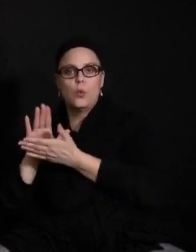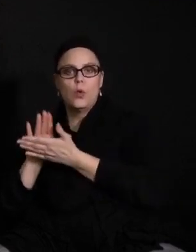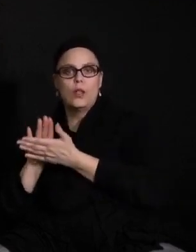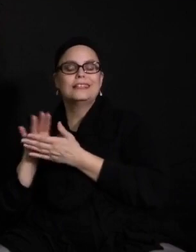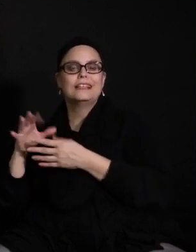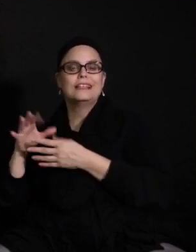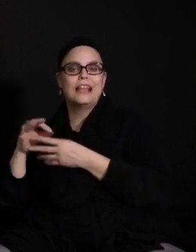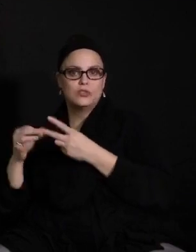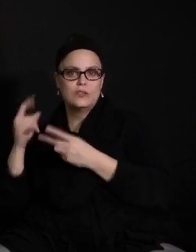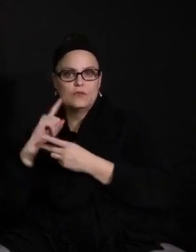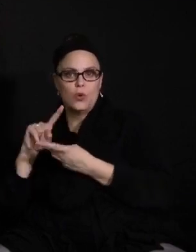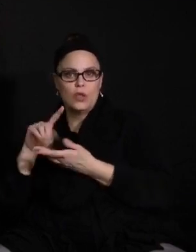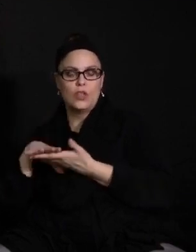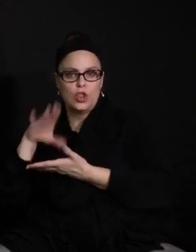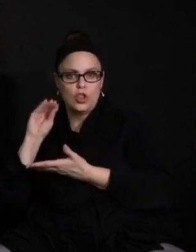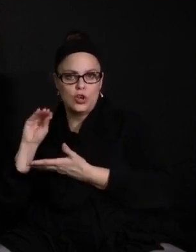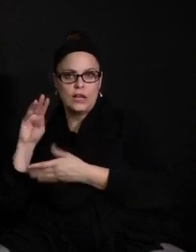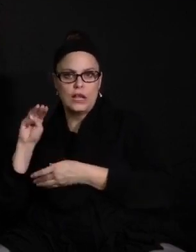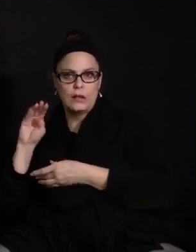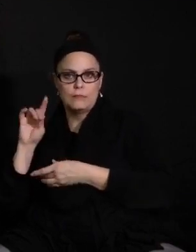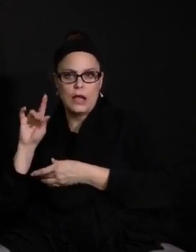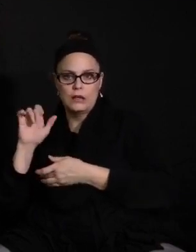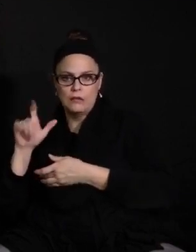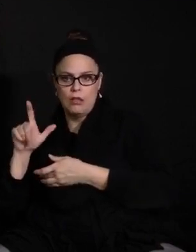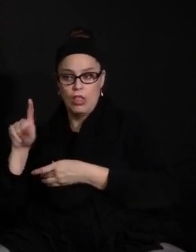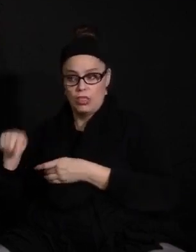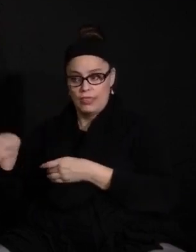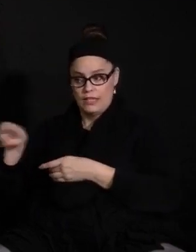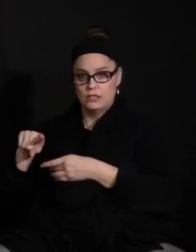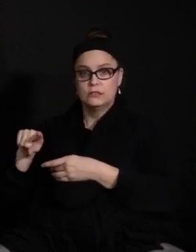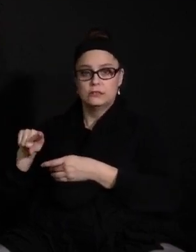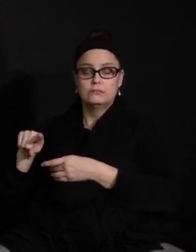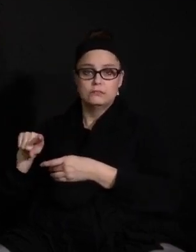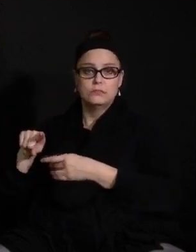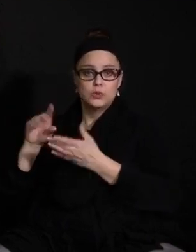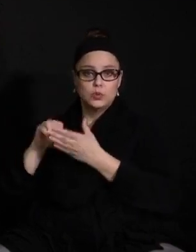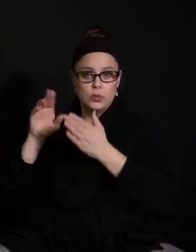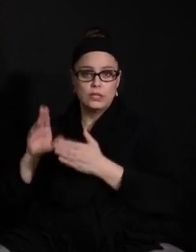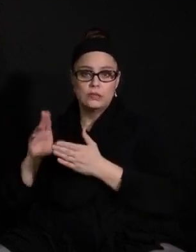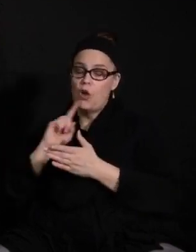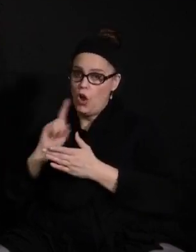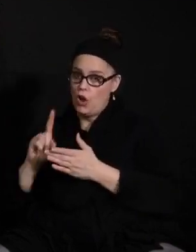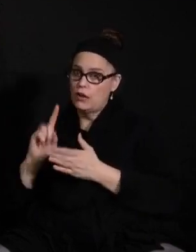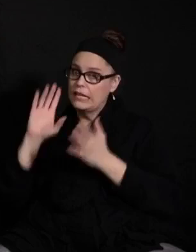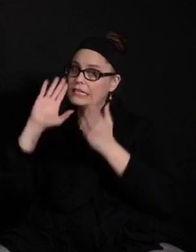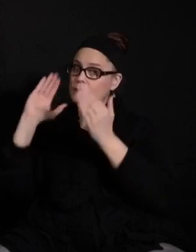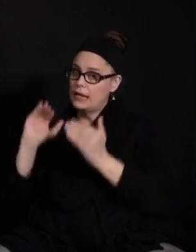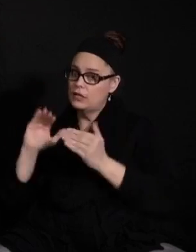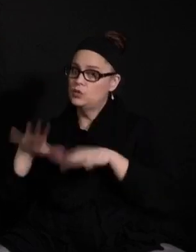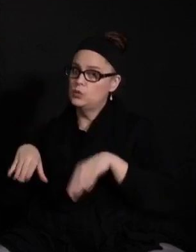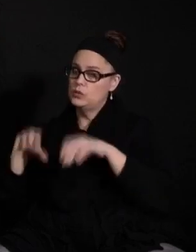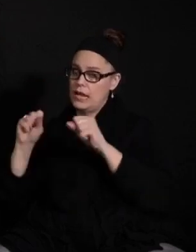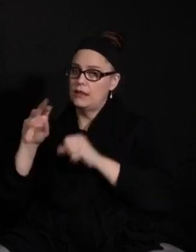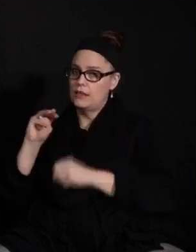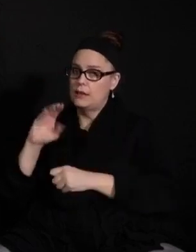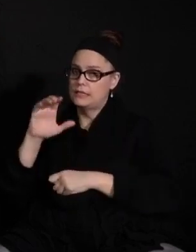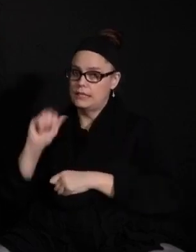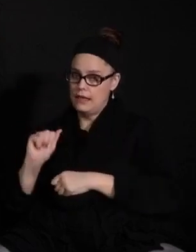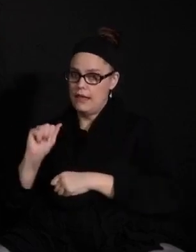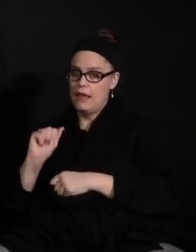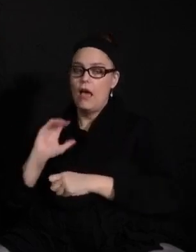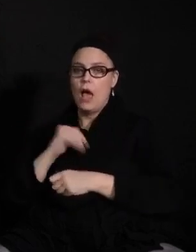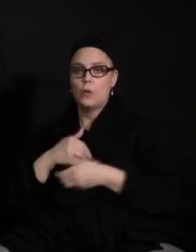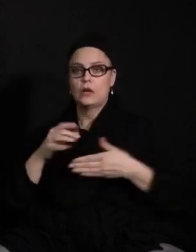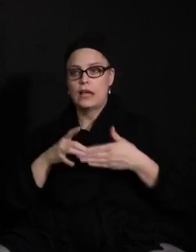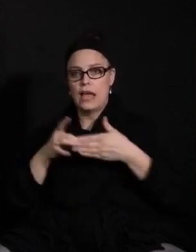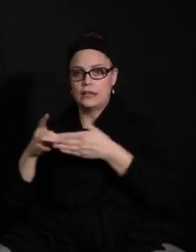students that are enrolled in VLS are still expected to take the MCA. Our guidance for